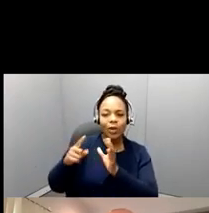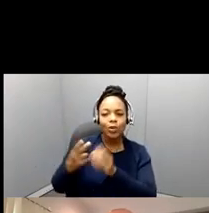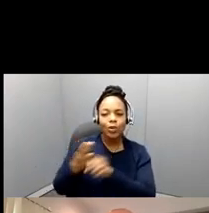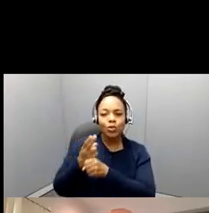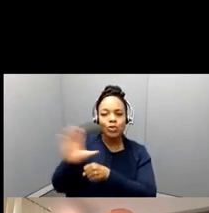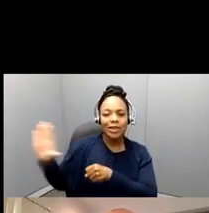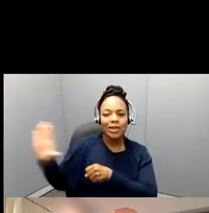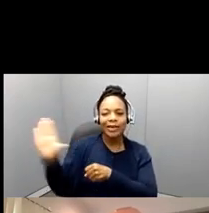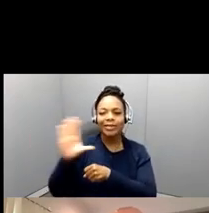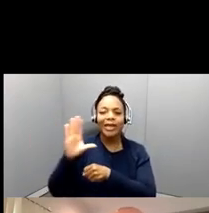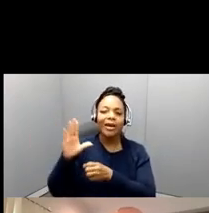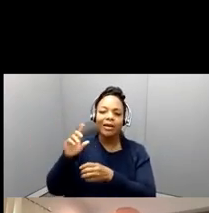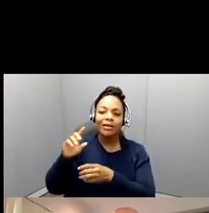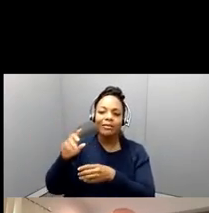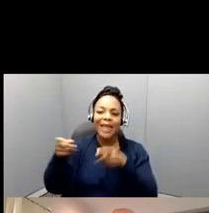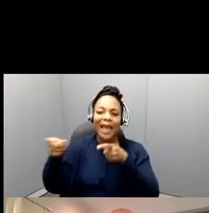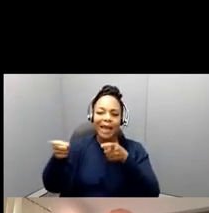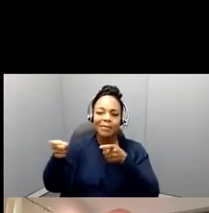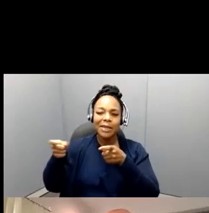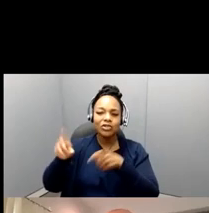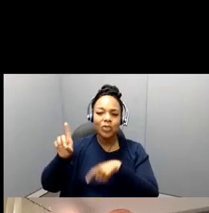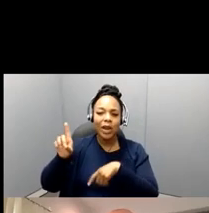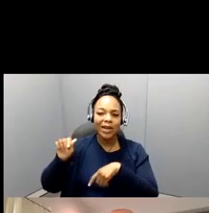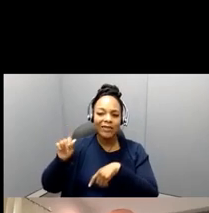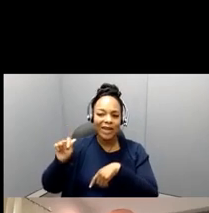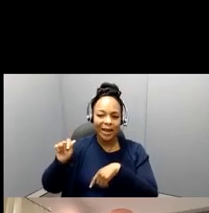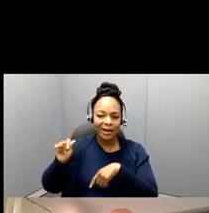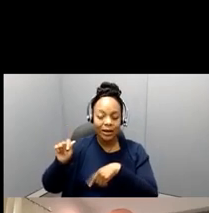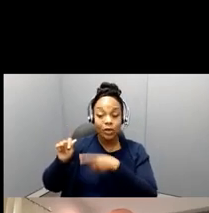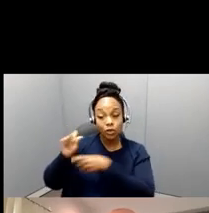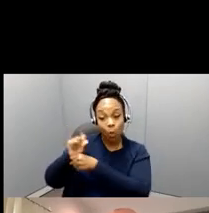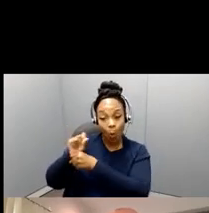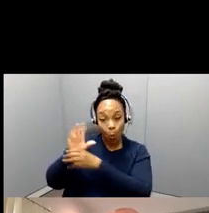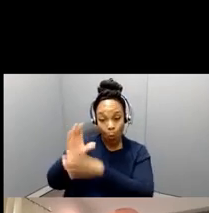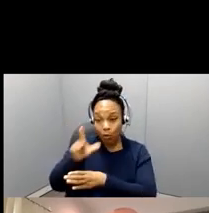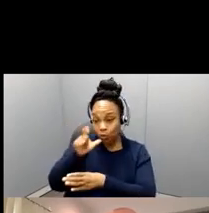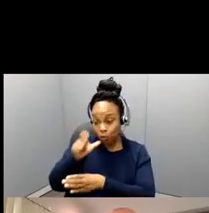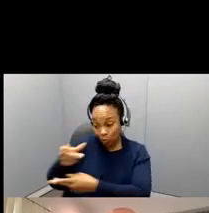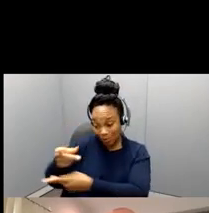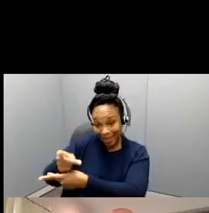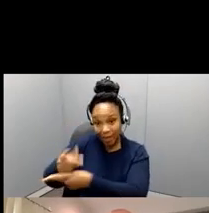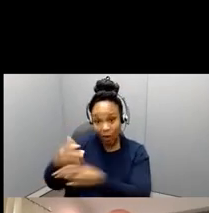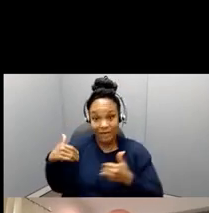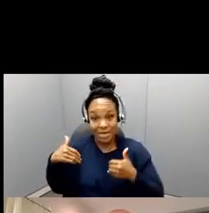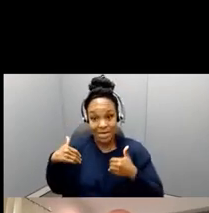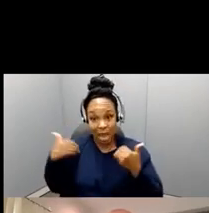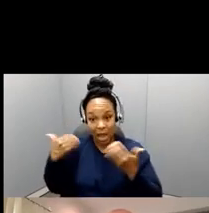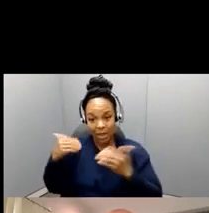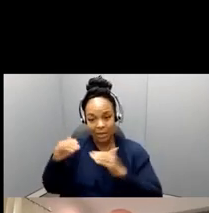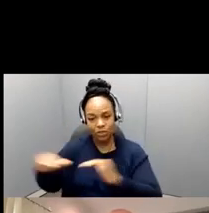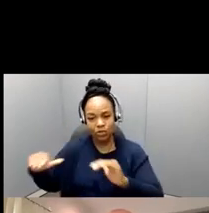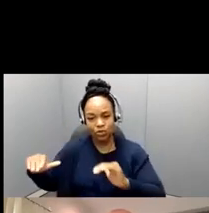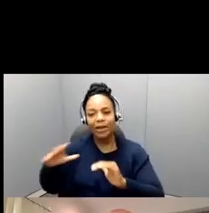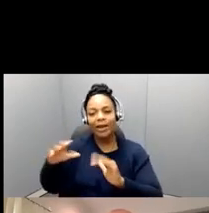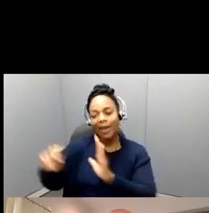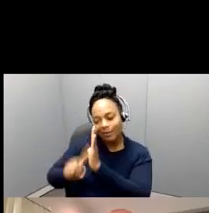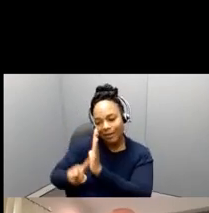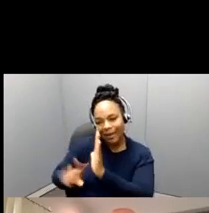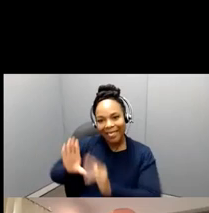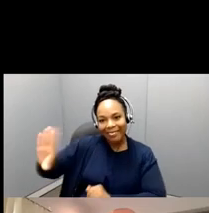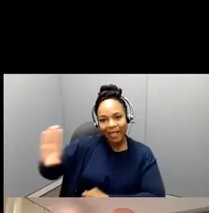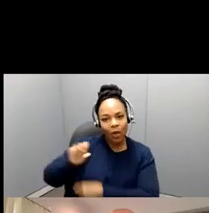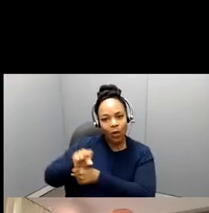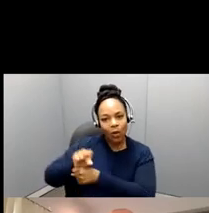uh, you know, sort of working with young children, these are the workers, and looking at their work experience, for example, something that's pretty, uh, unique and